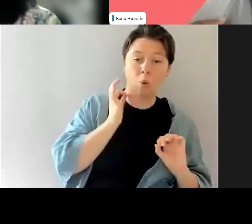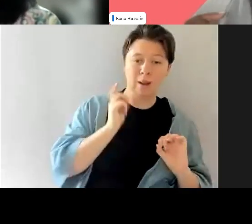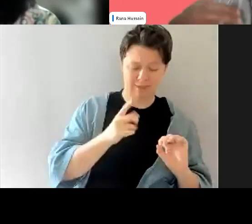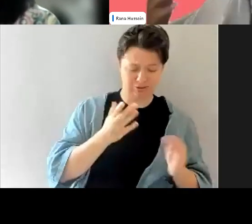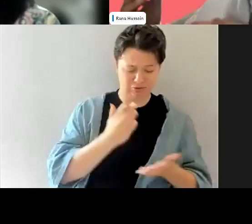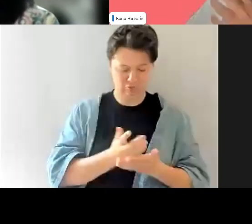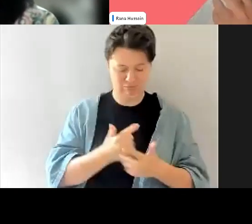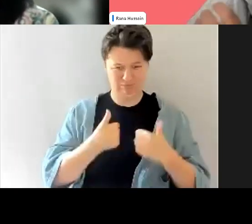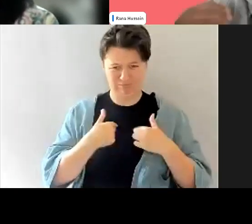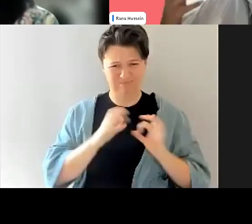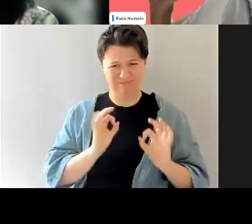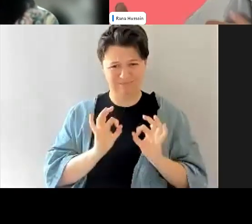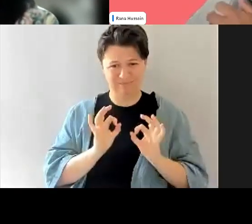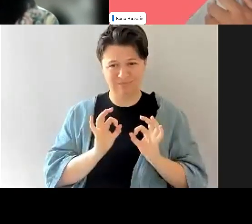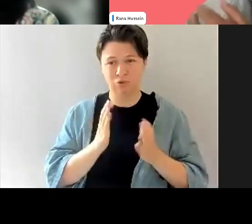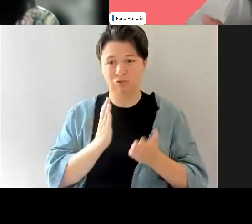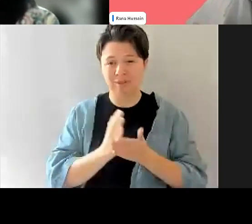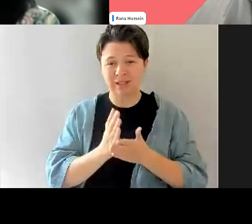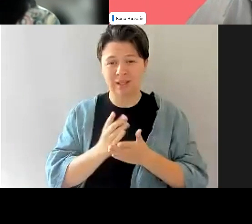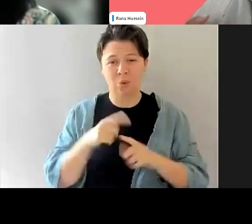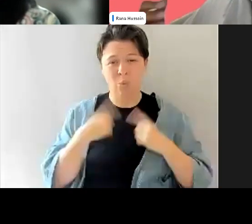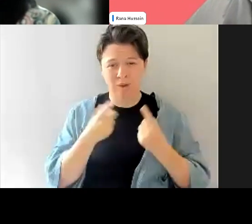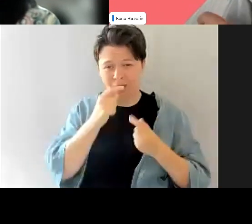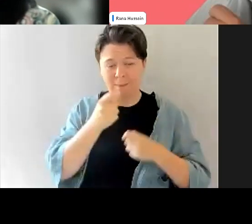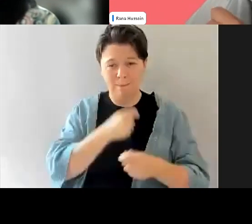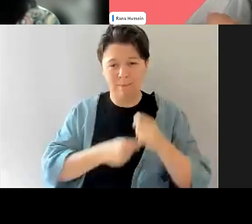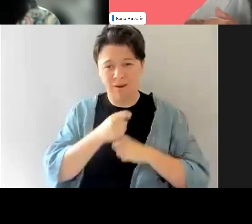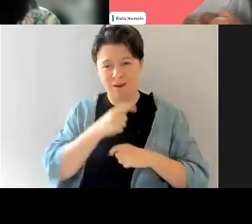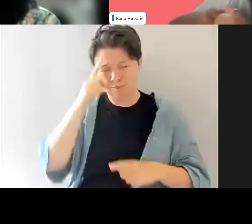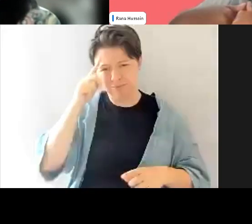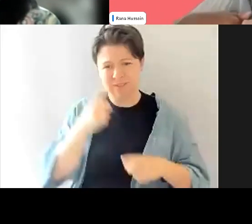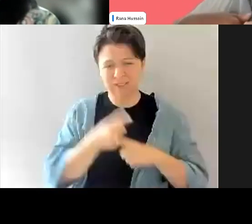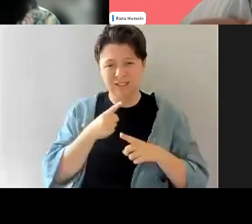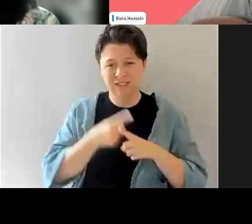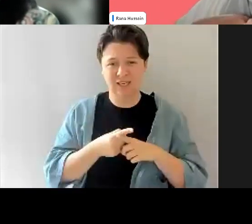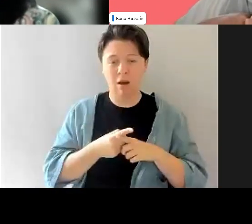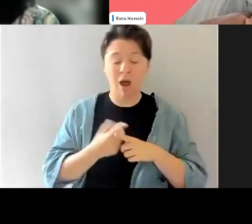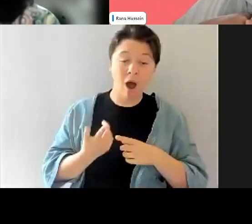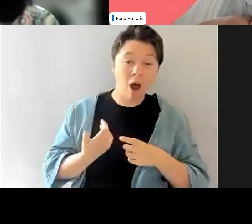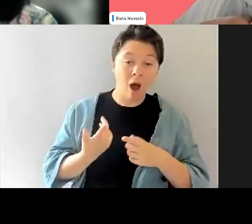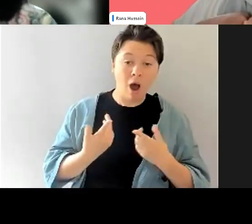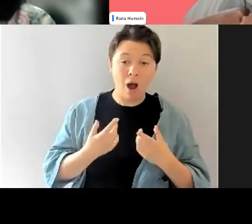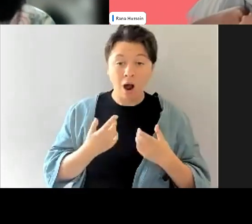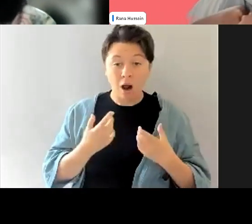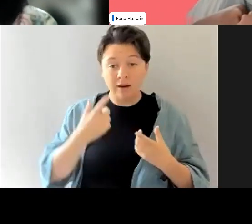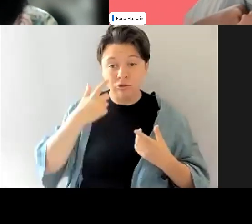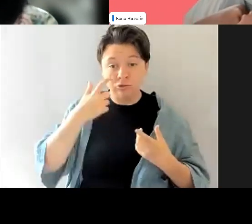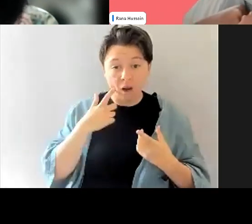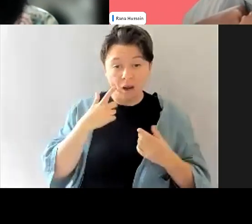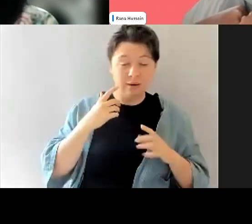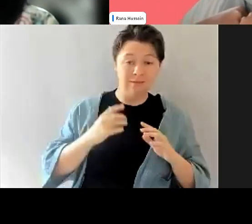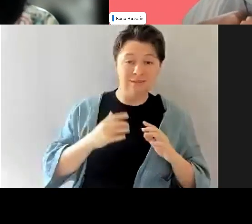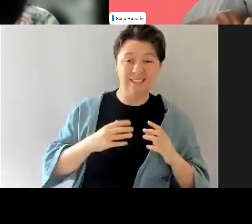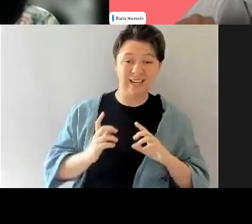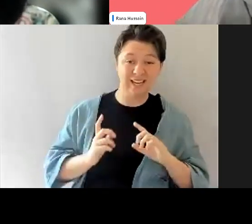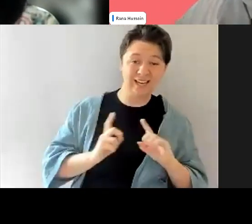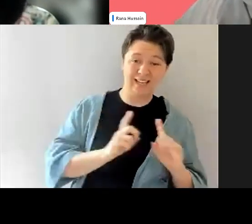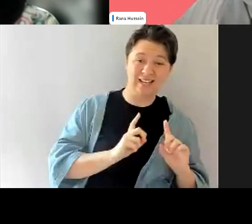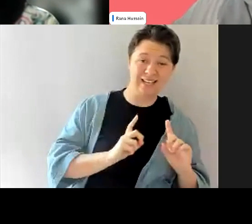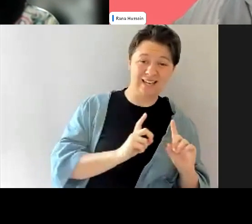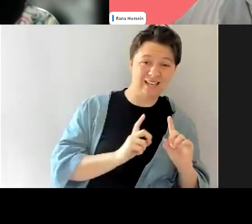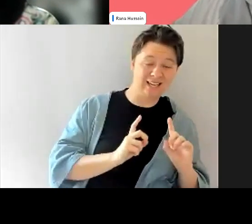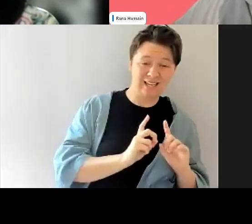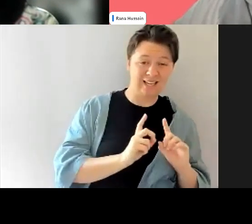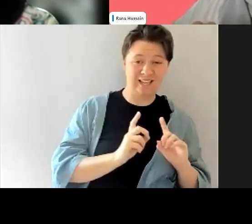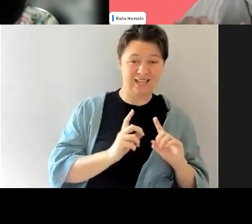like we can make ourselves sick by performing and, and not being who we are authentically. Um, and sometimes